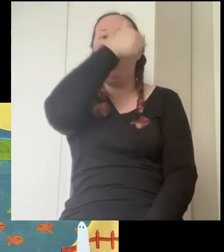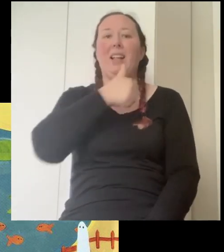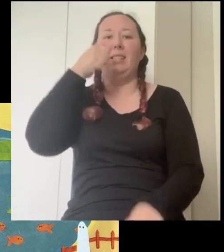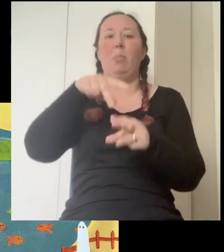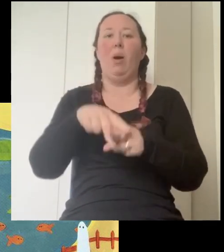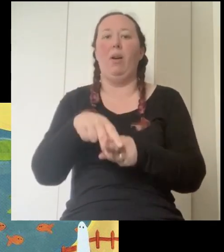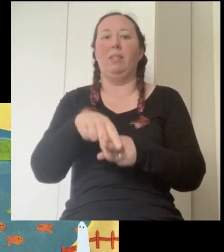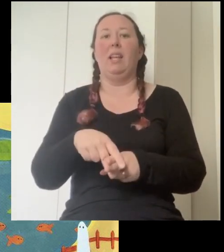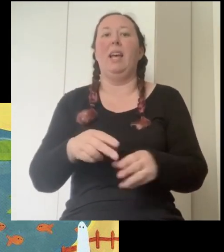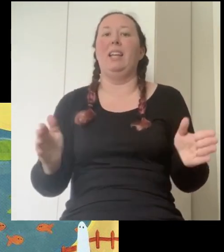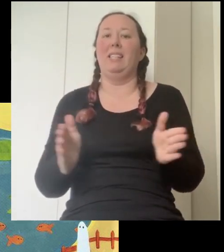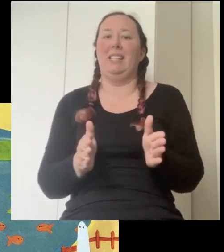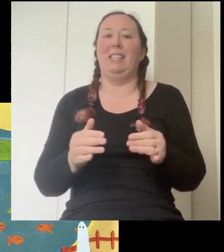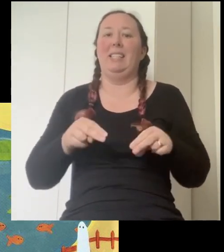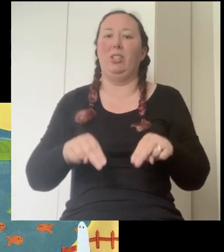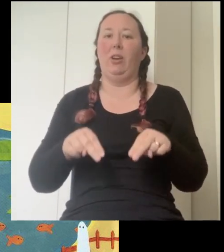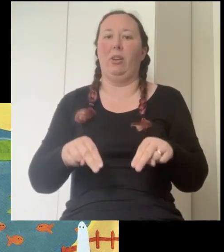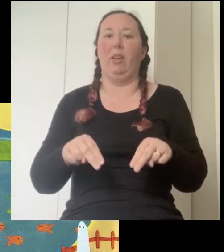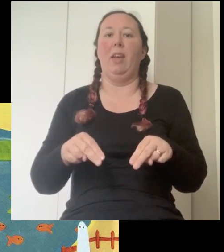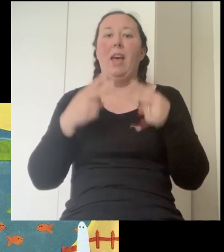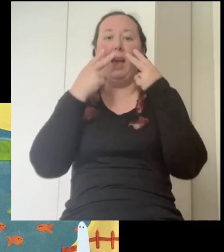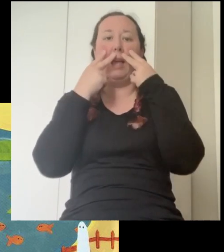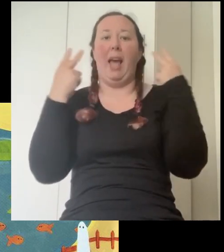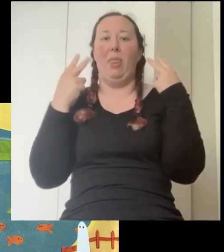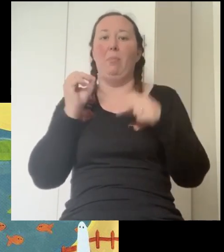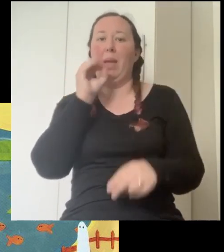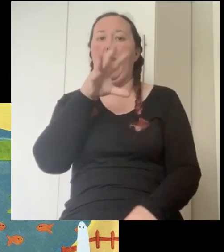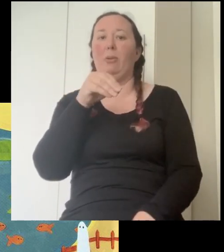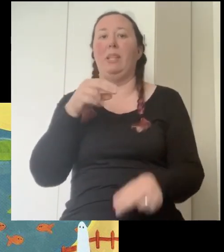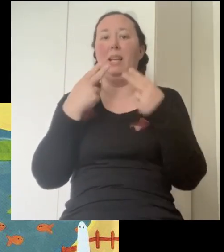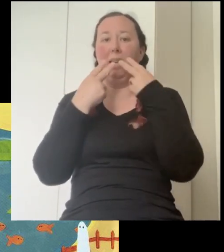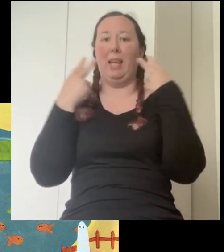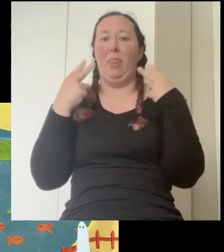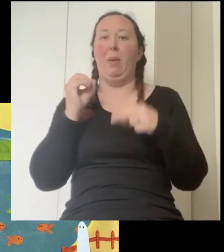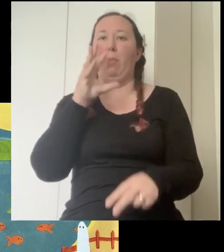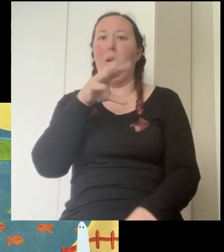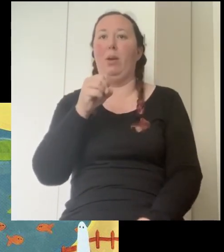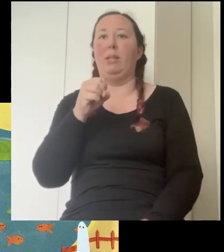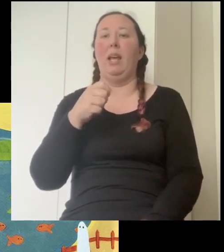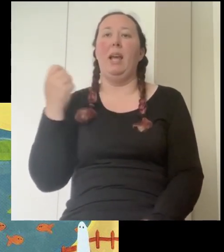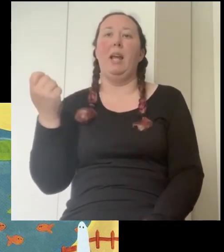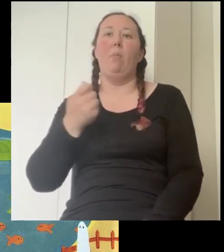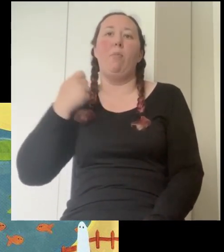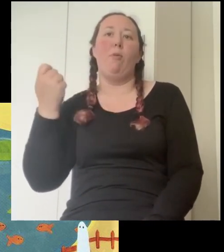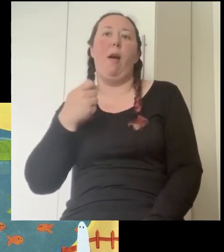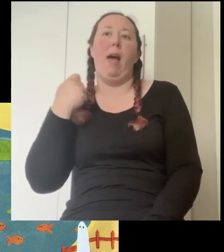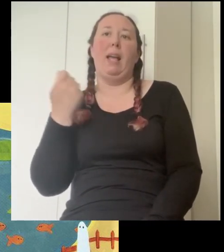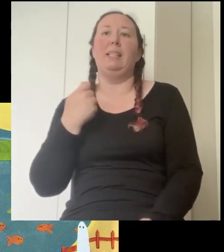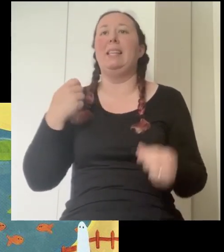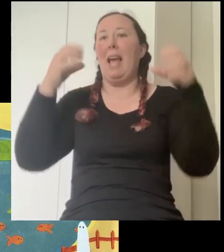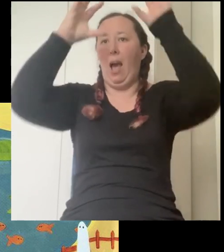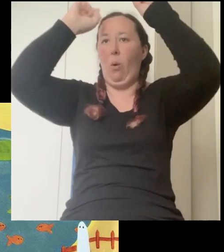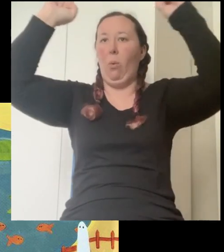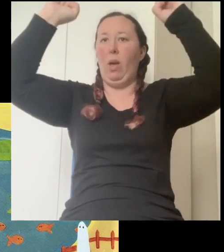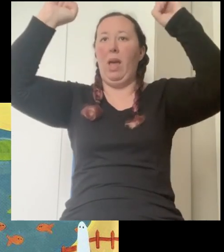a handsome horse and a dainty dog a cat that meowed and a cat that purred a fine